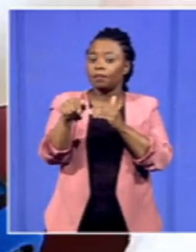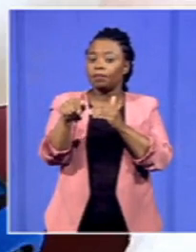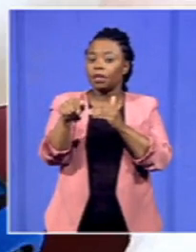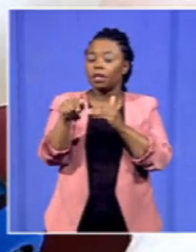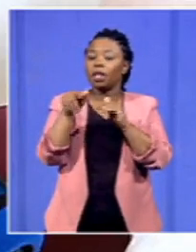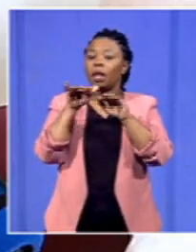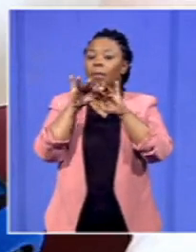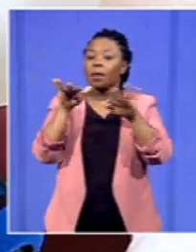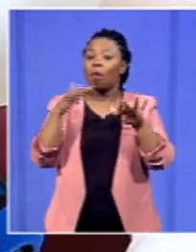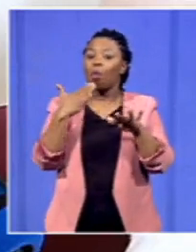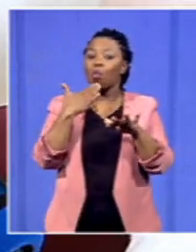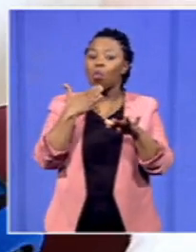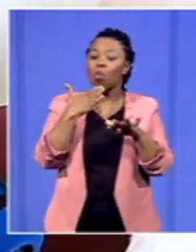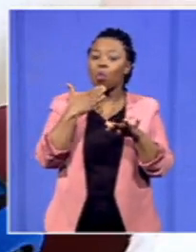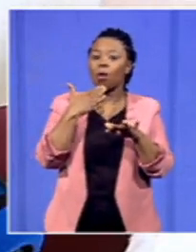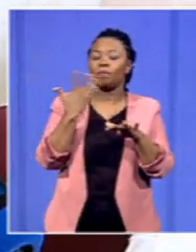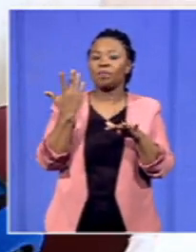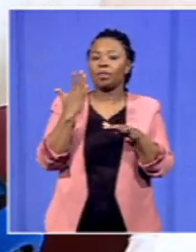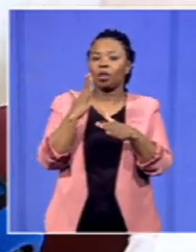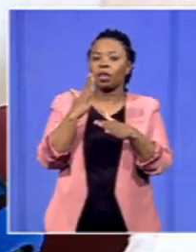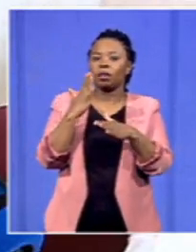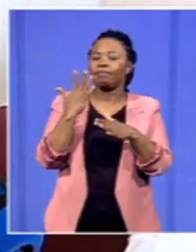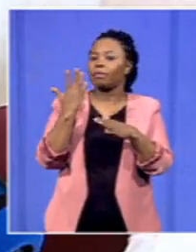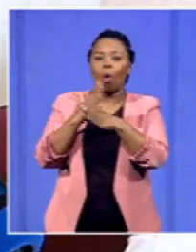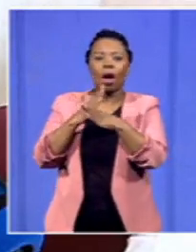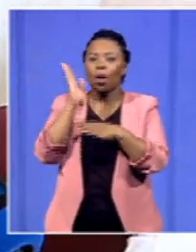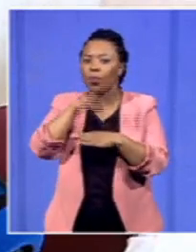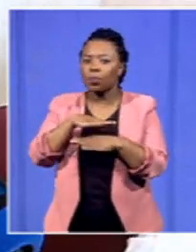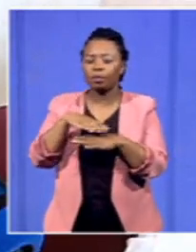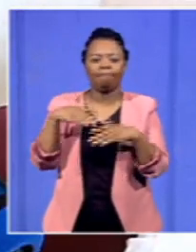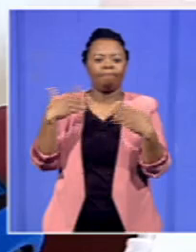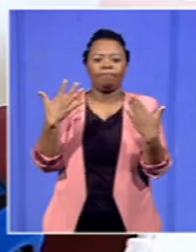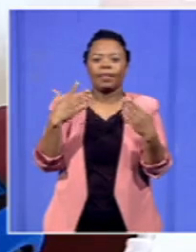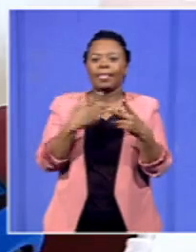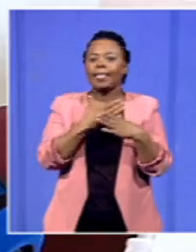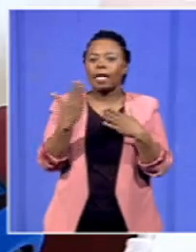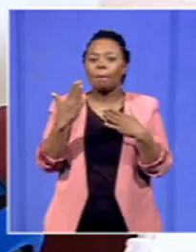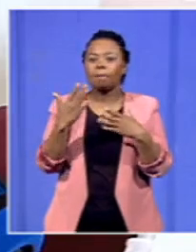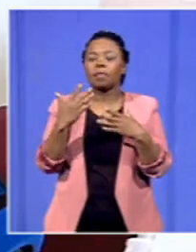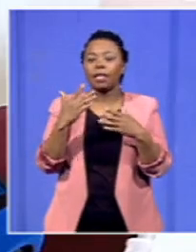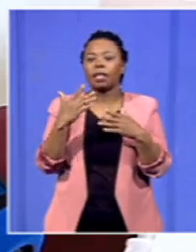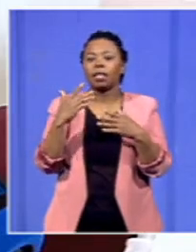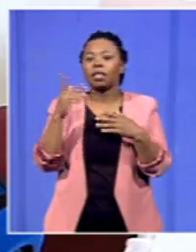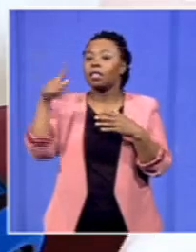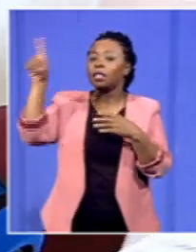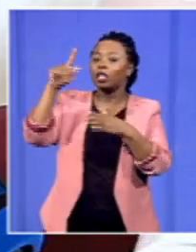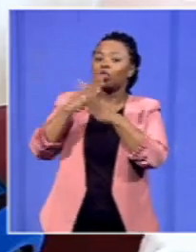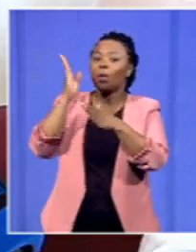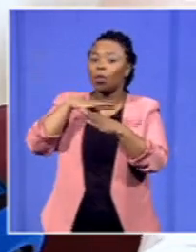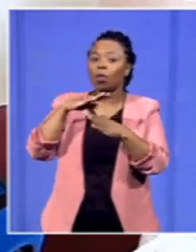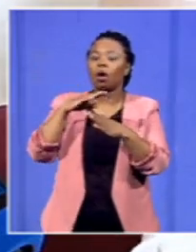know have slept on the job that have you know which has led to these workers not getting their salaries.